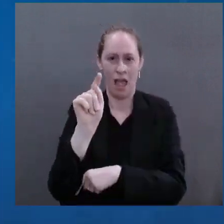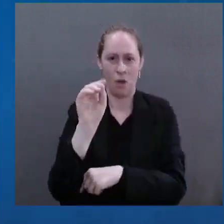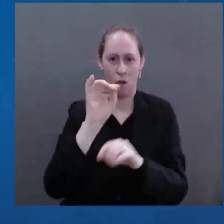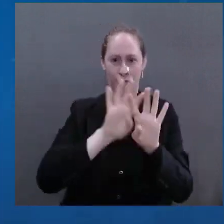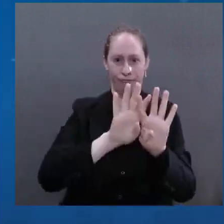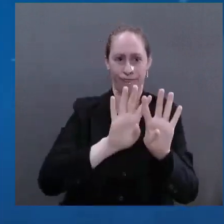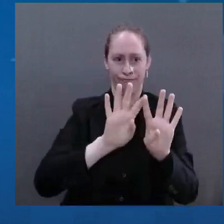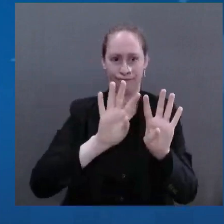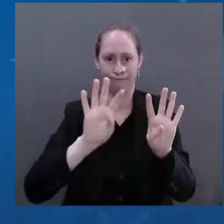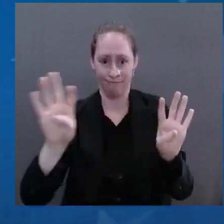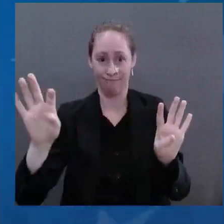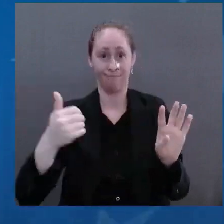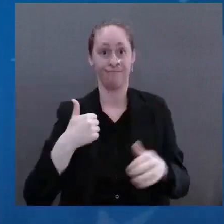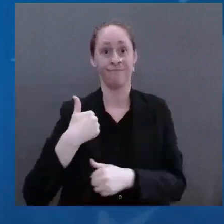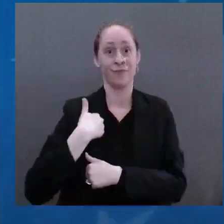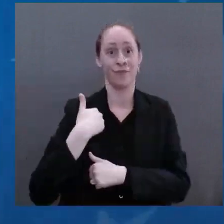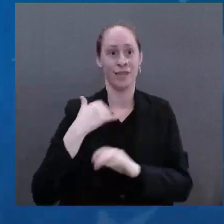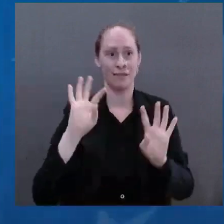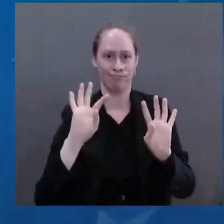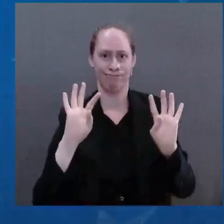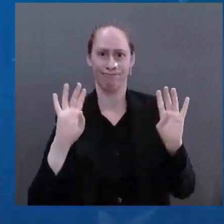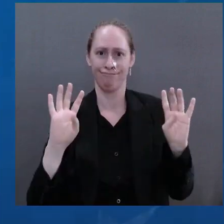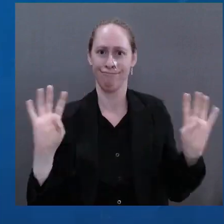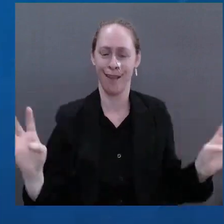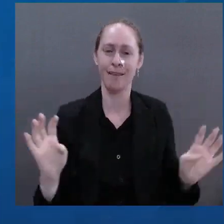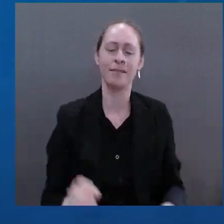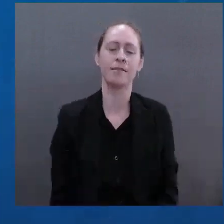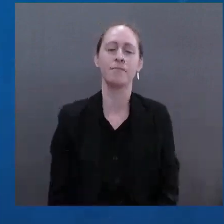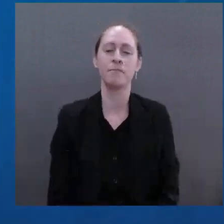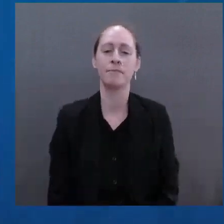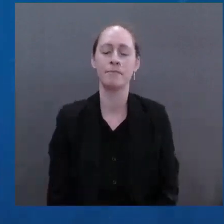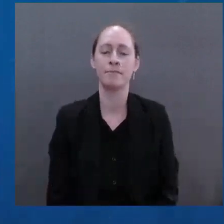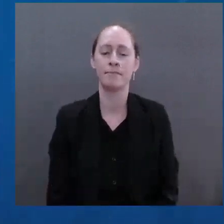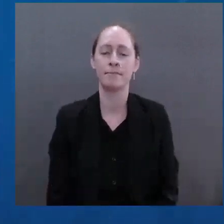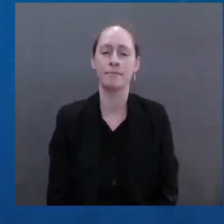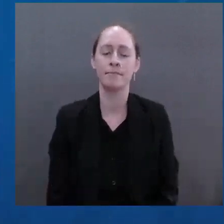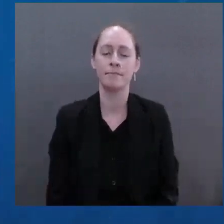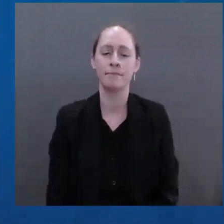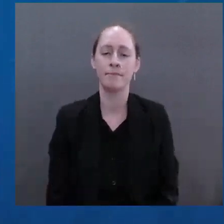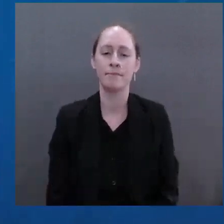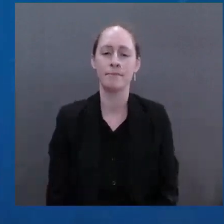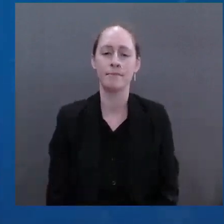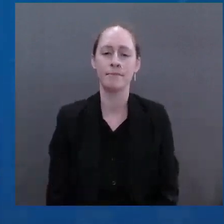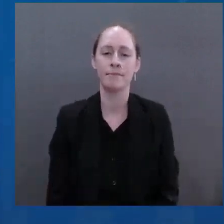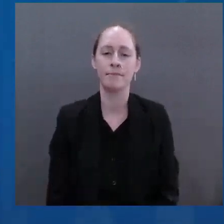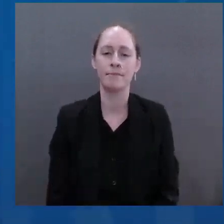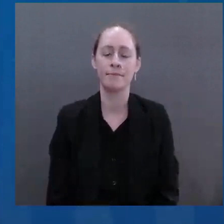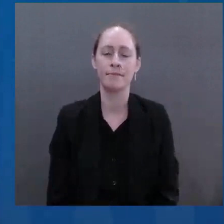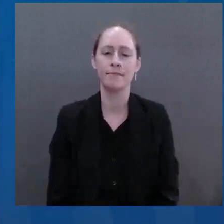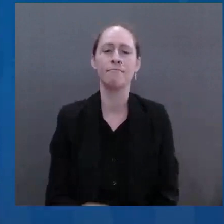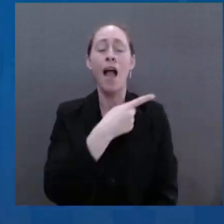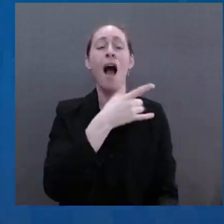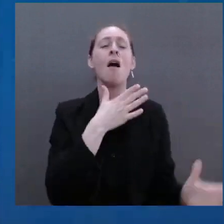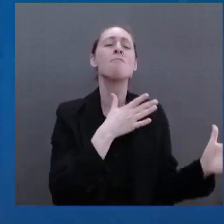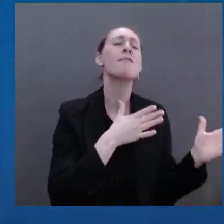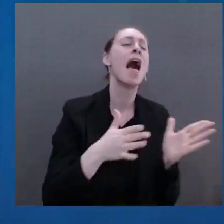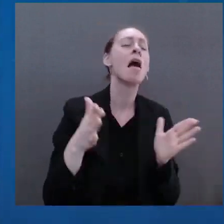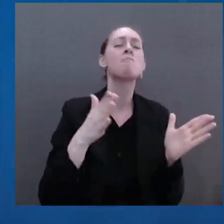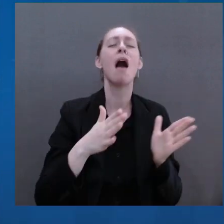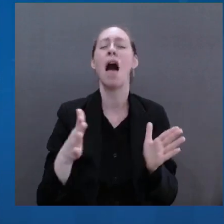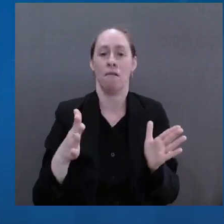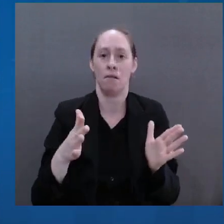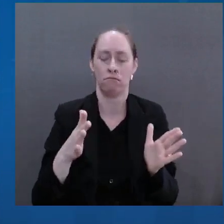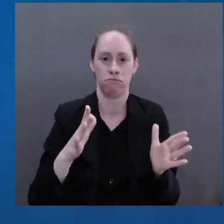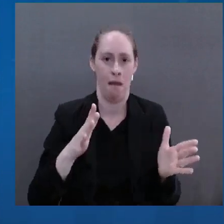cause something I'm sure he never intended. The democracies of the world are revitalized with purpose and unity found in